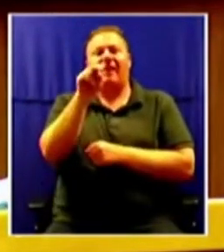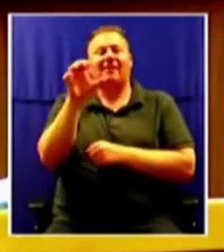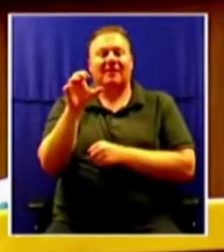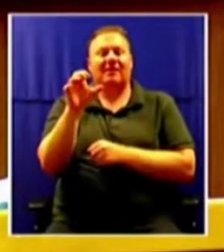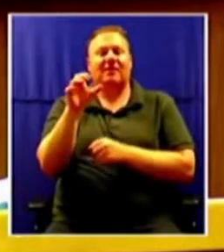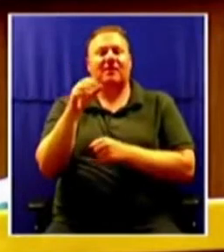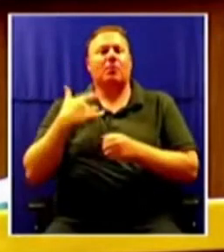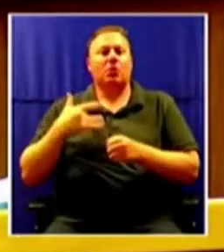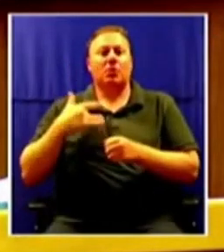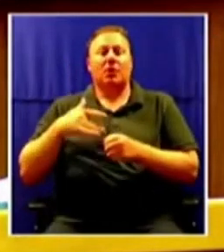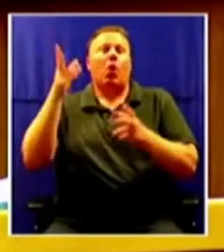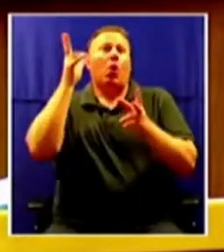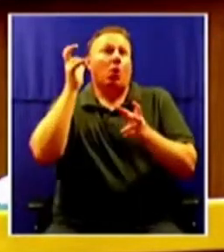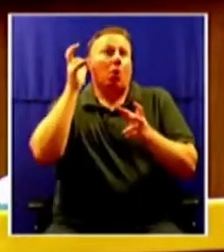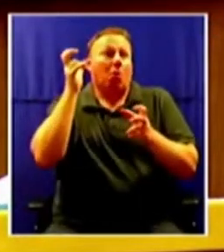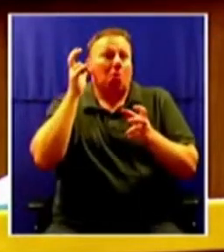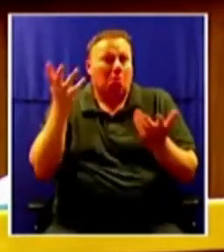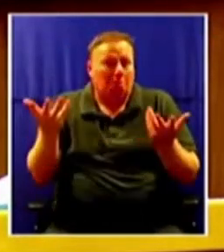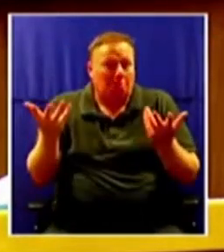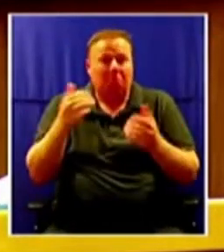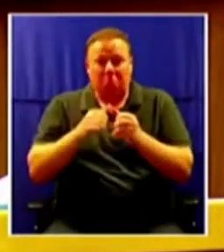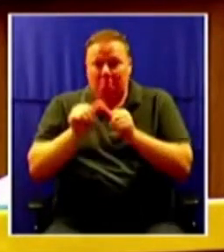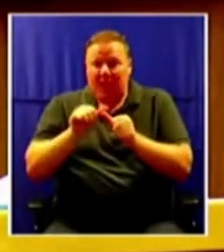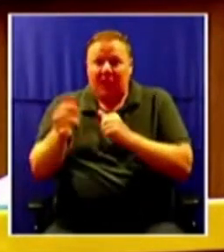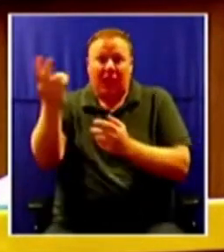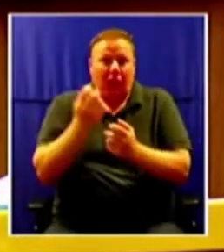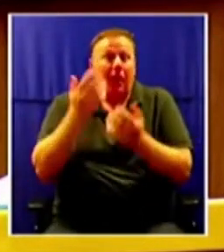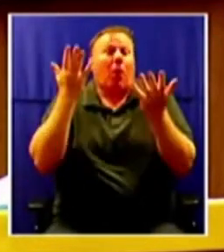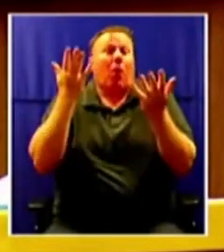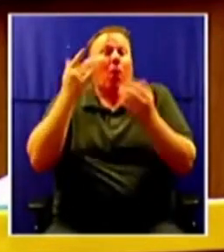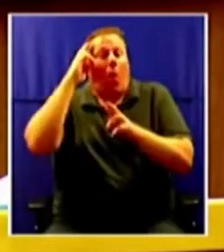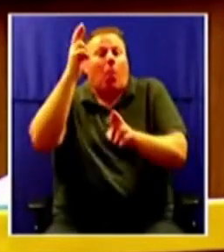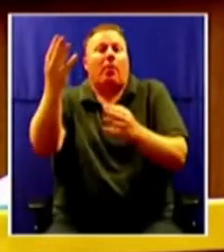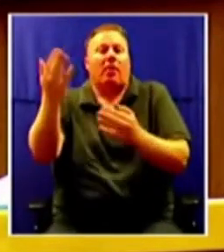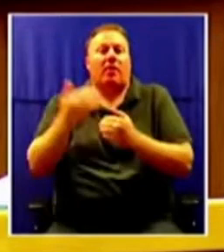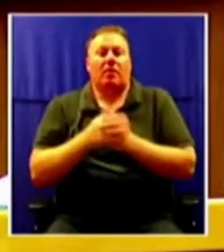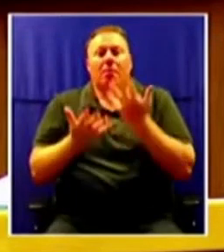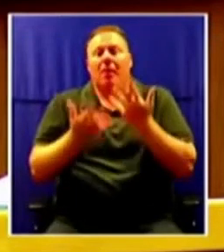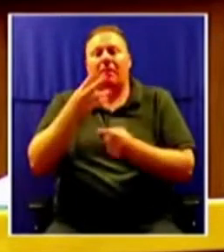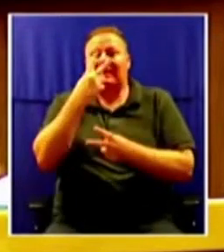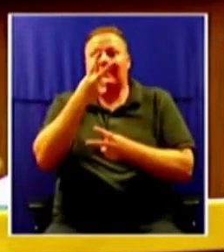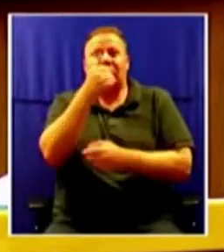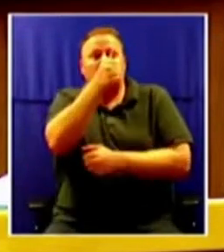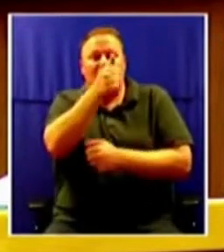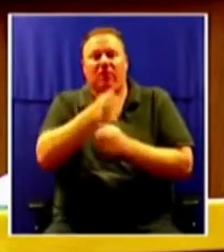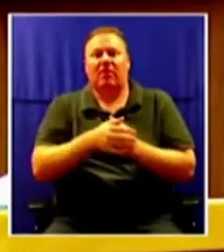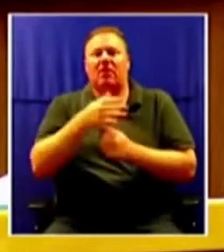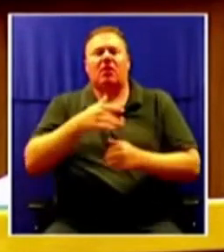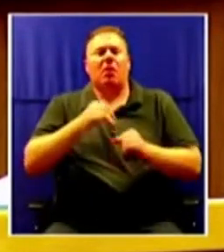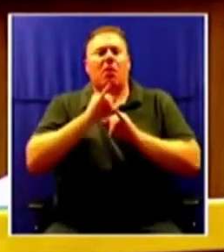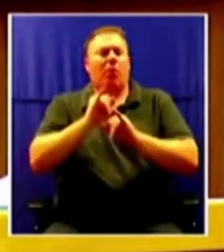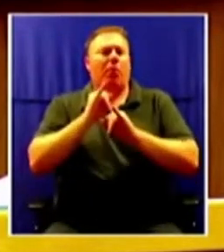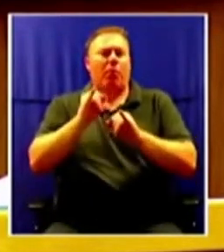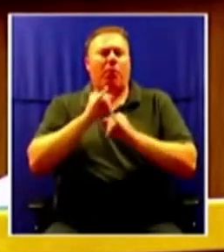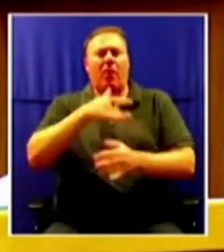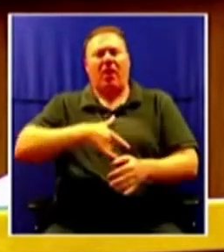thought their pleas have finally been heard. That just maybe, after seeing with your own eyes the horrible living conditions they